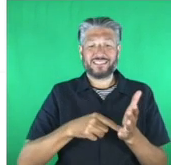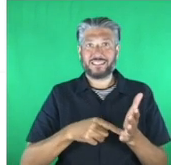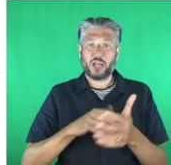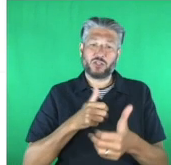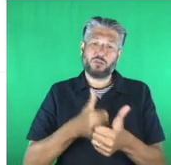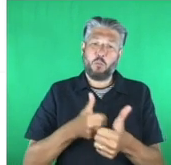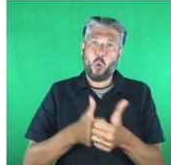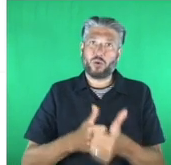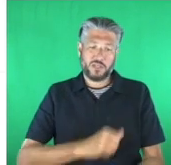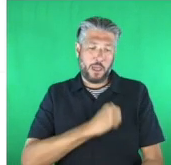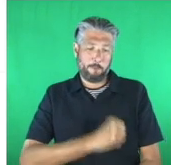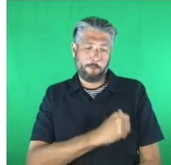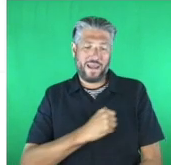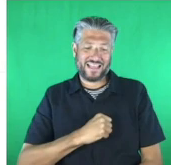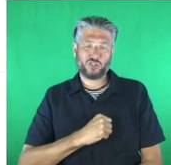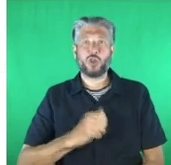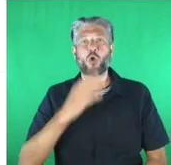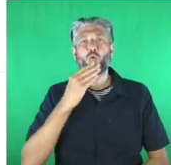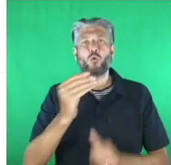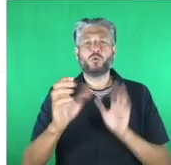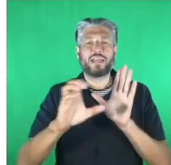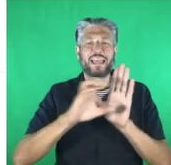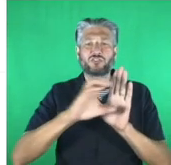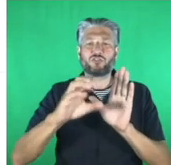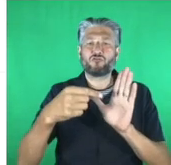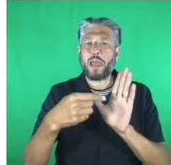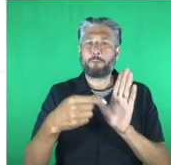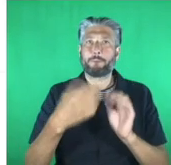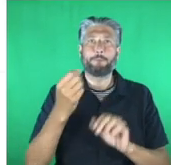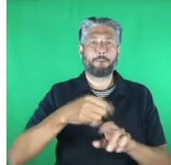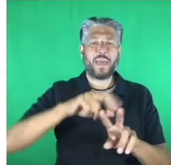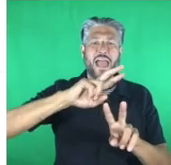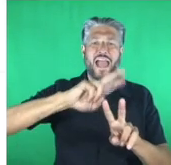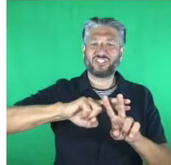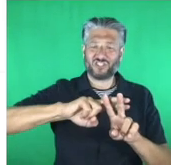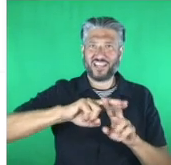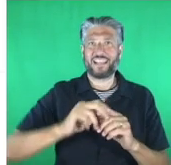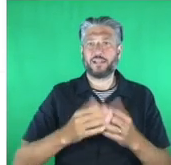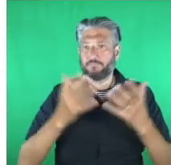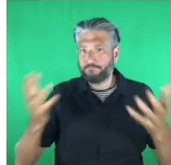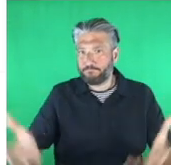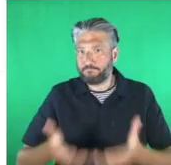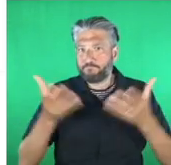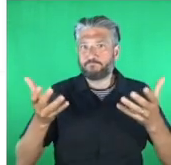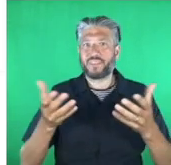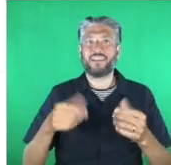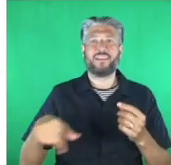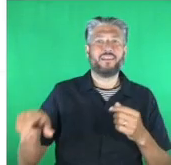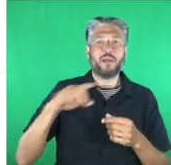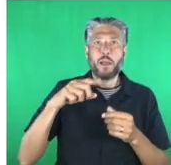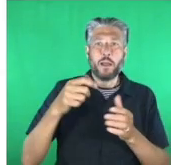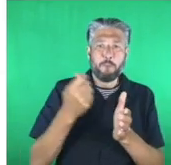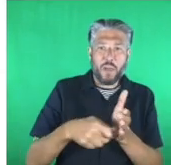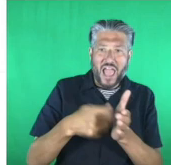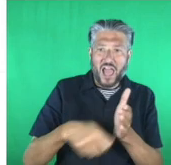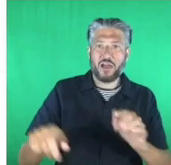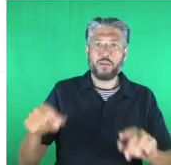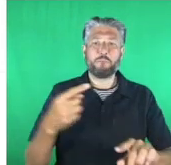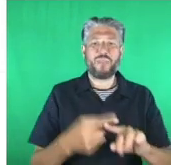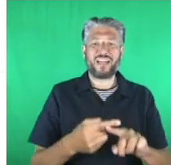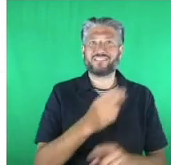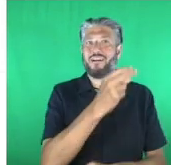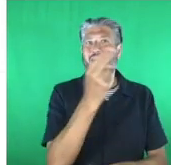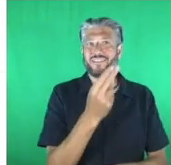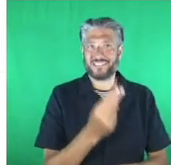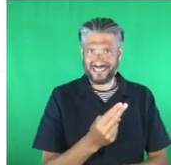culture and culture and in support of artists and buyers this simple hashtag has provided financial income for